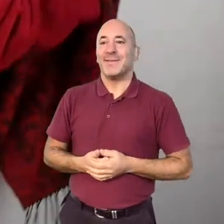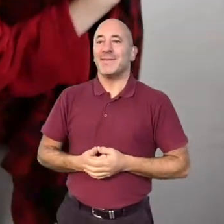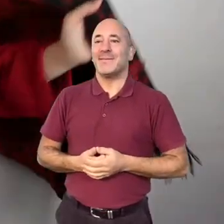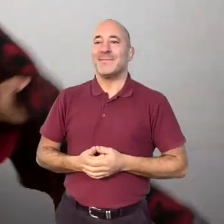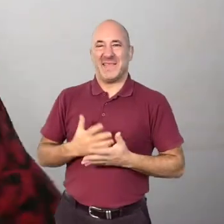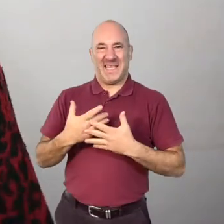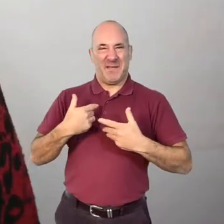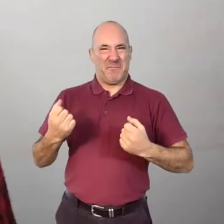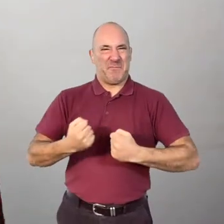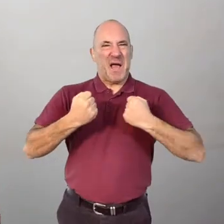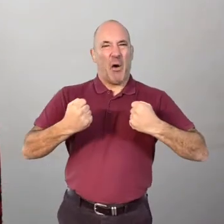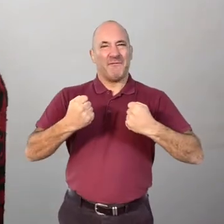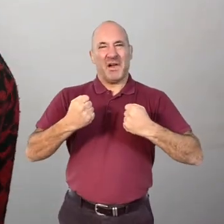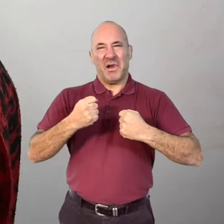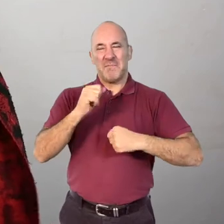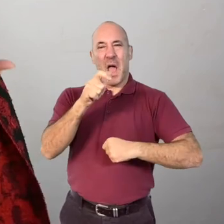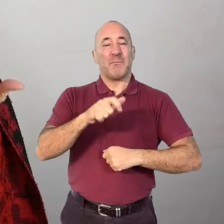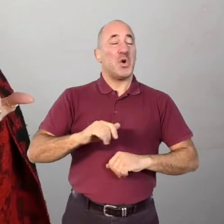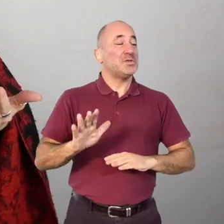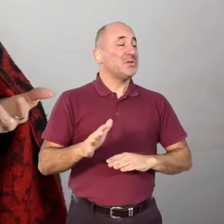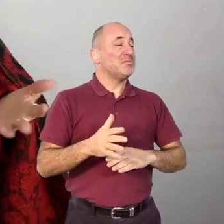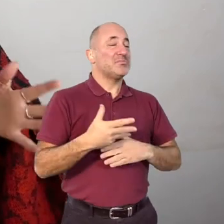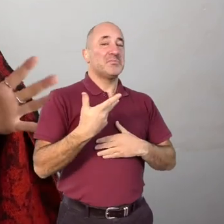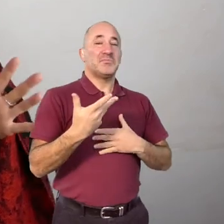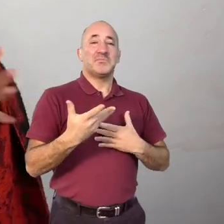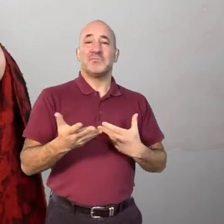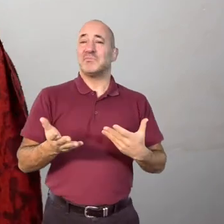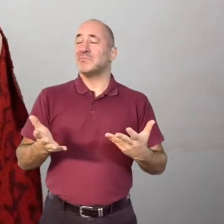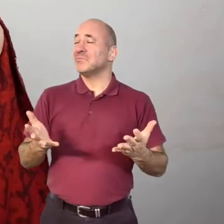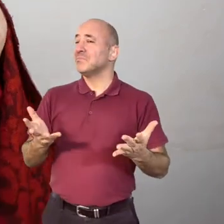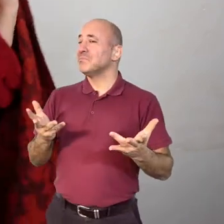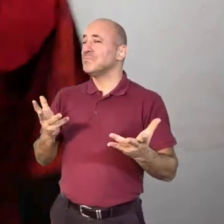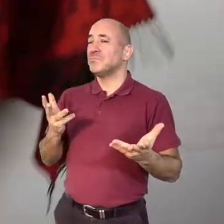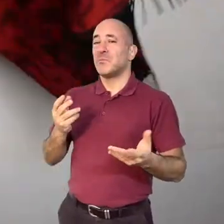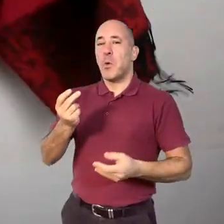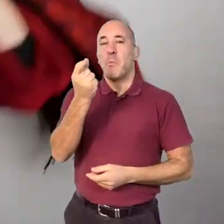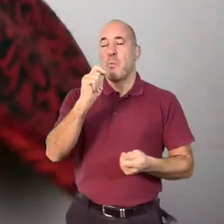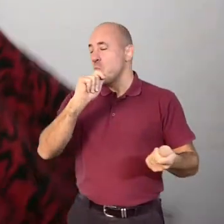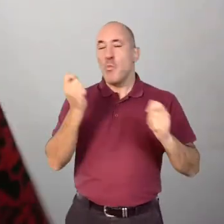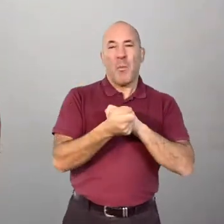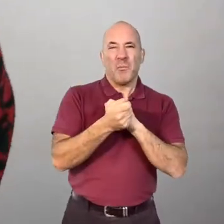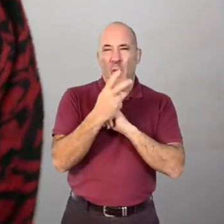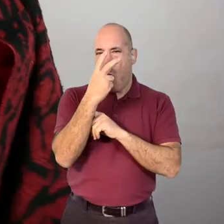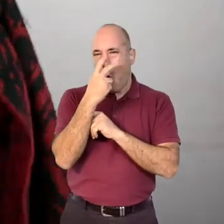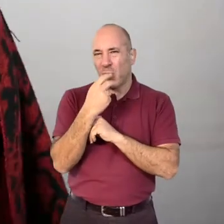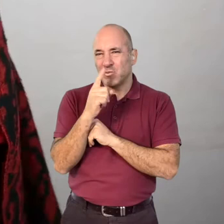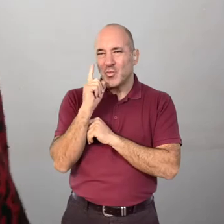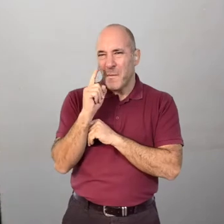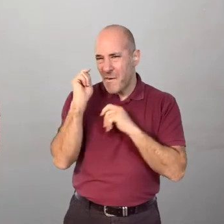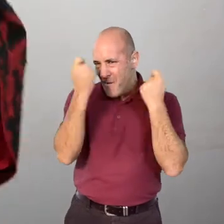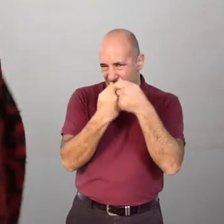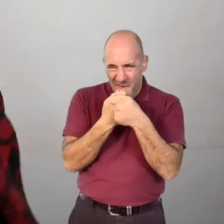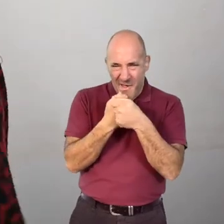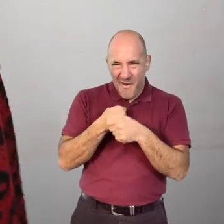I can go from a powerful very graceful villain to a little old